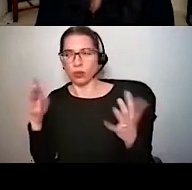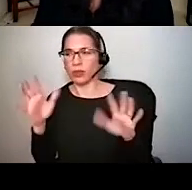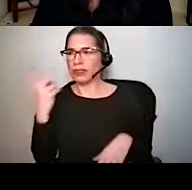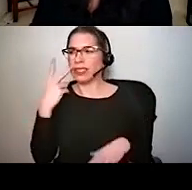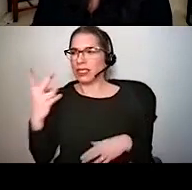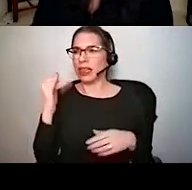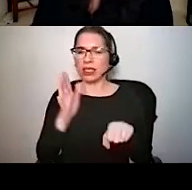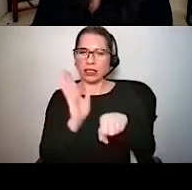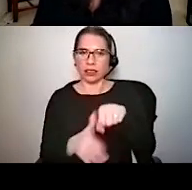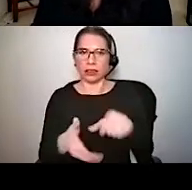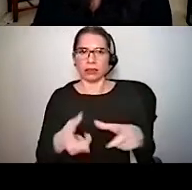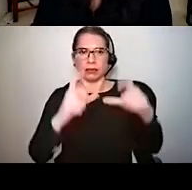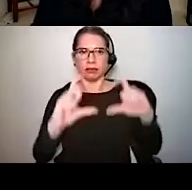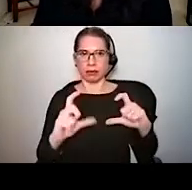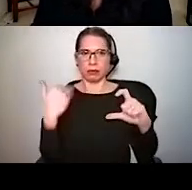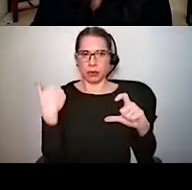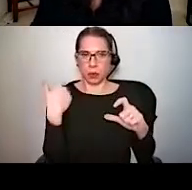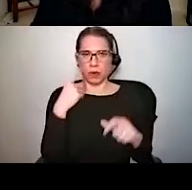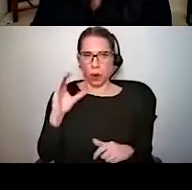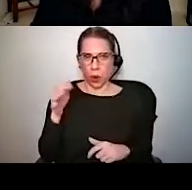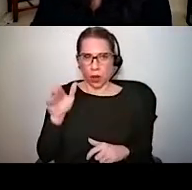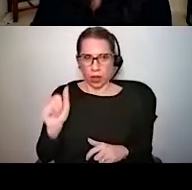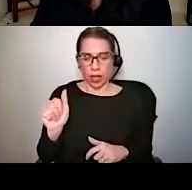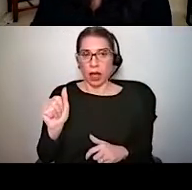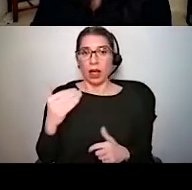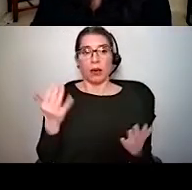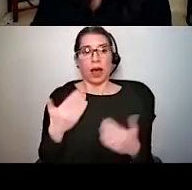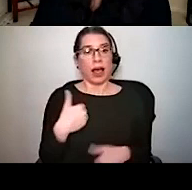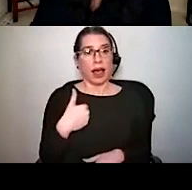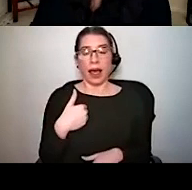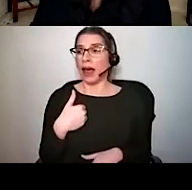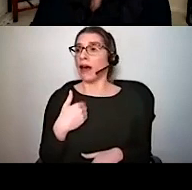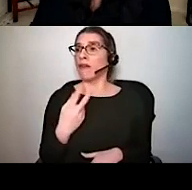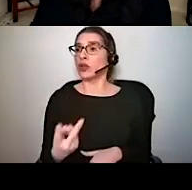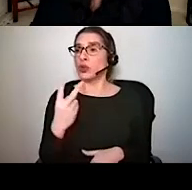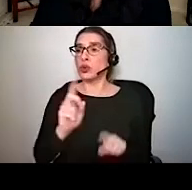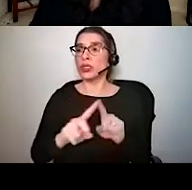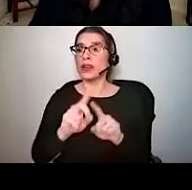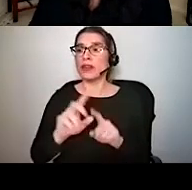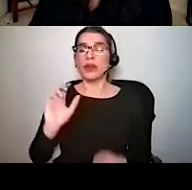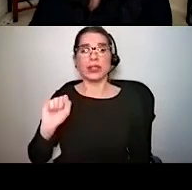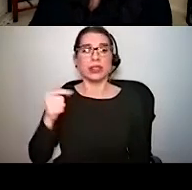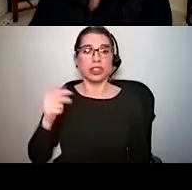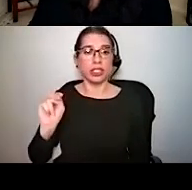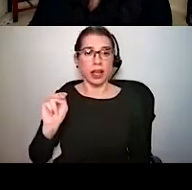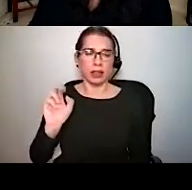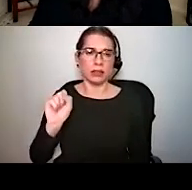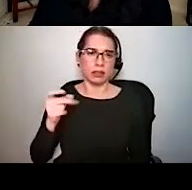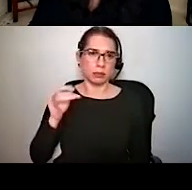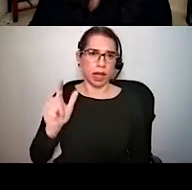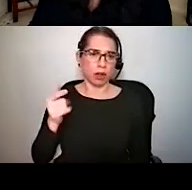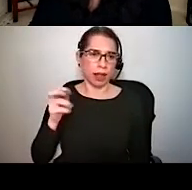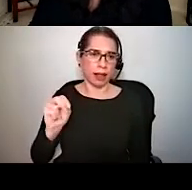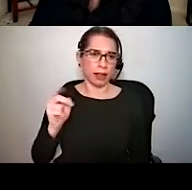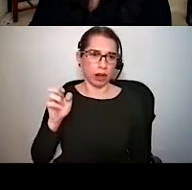And what we have here are the location of two different spiral ganglion neurons that are touching